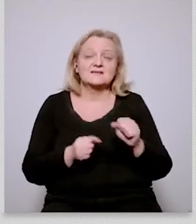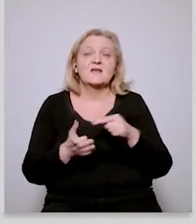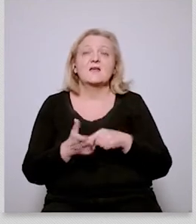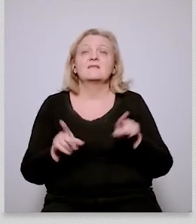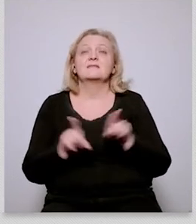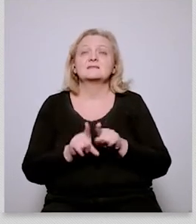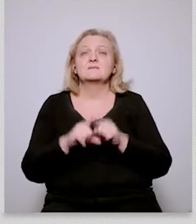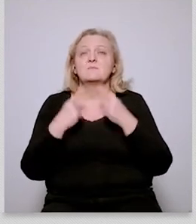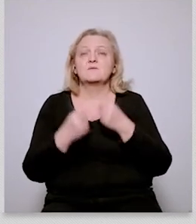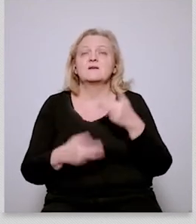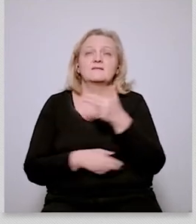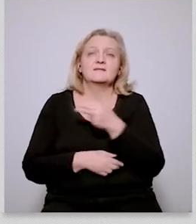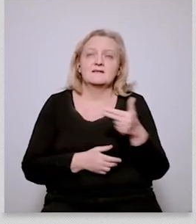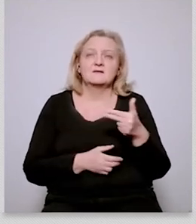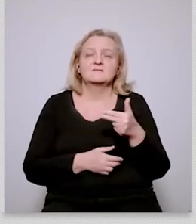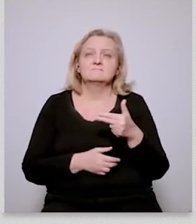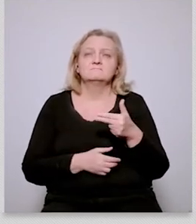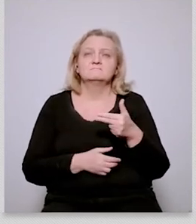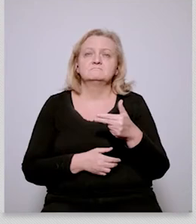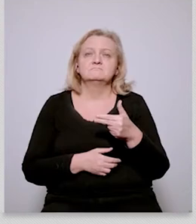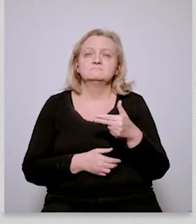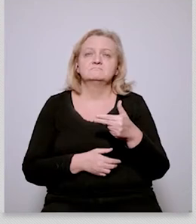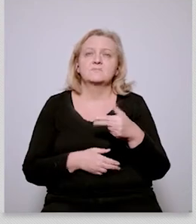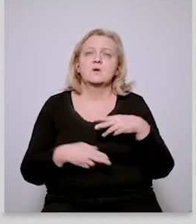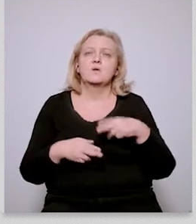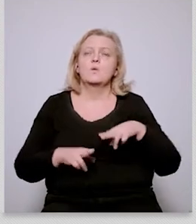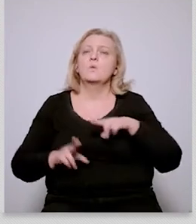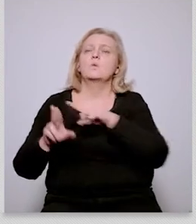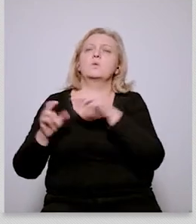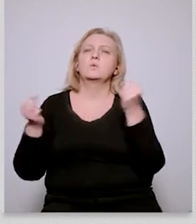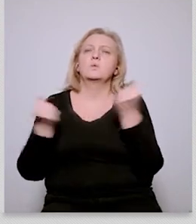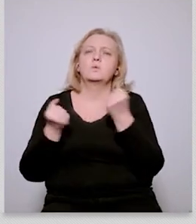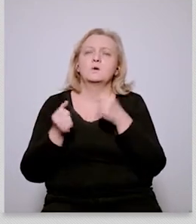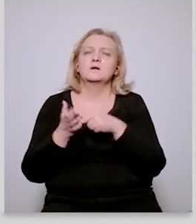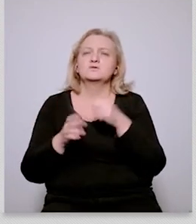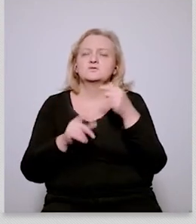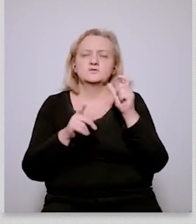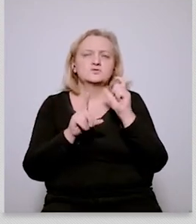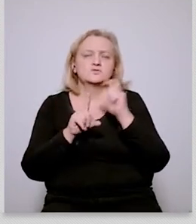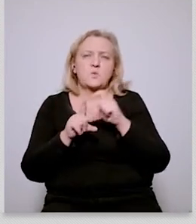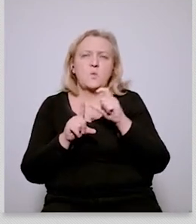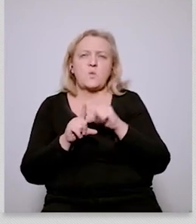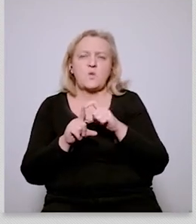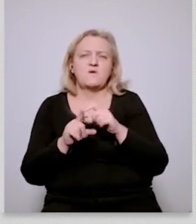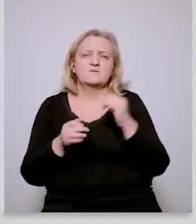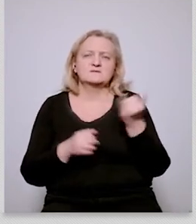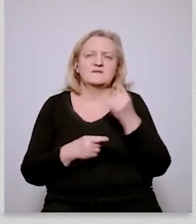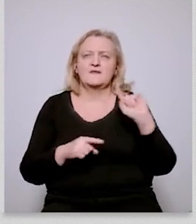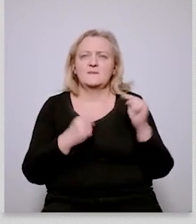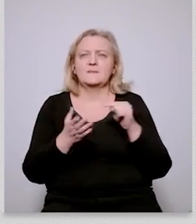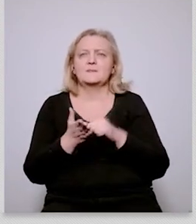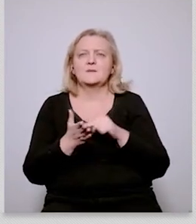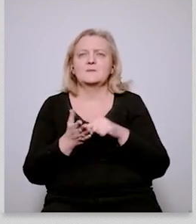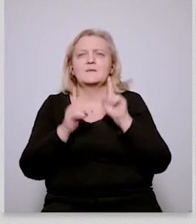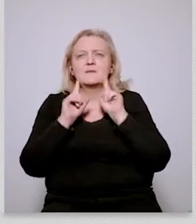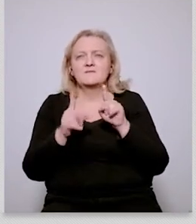is being used in all sorts of different ways in this debate i mean it's being it is the term of the year in some